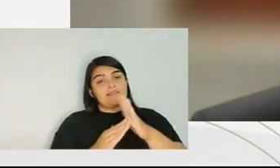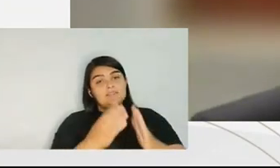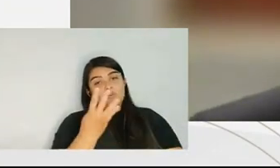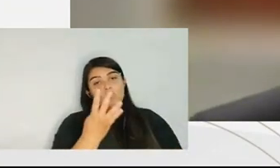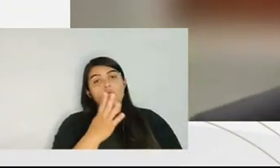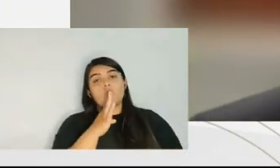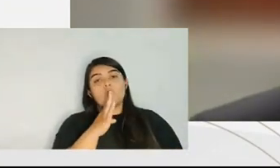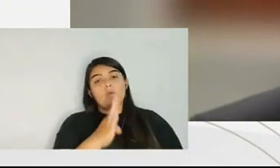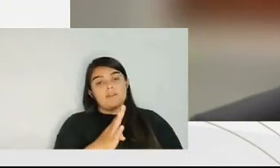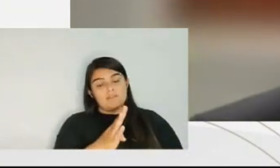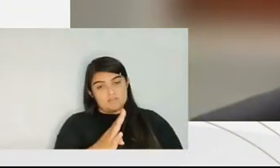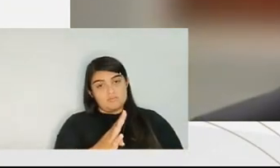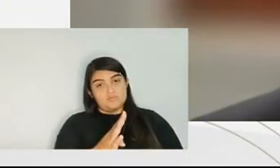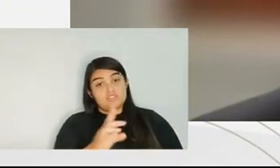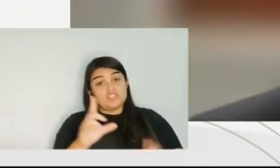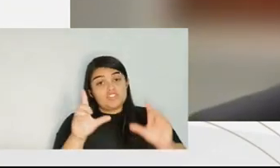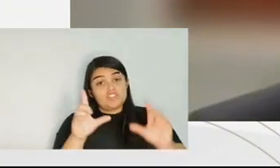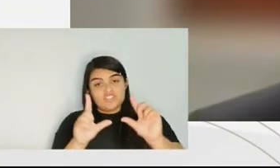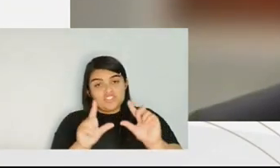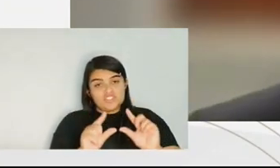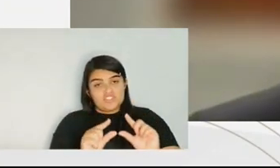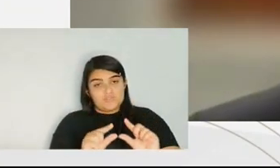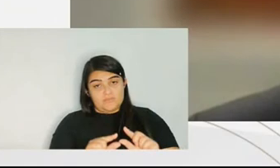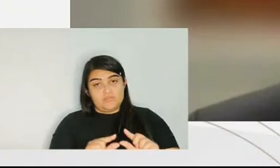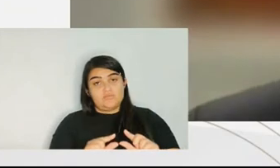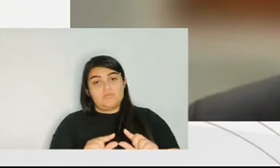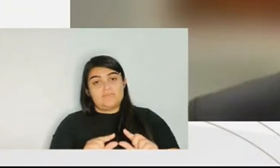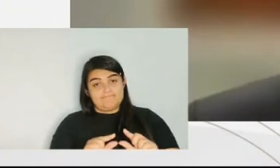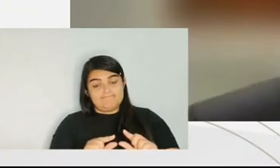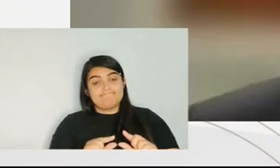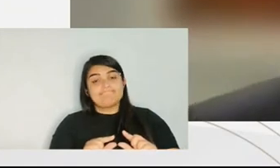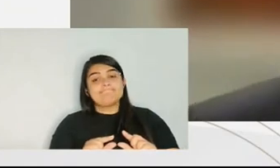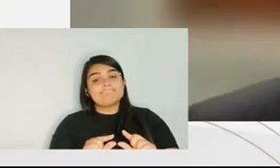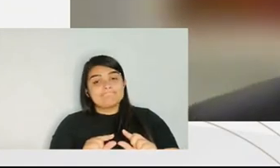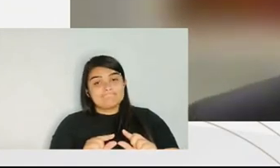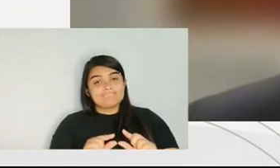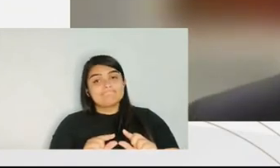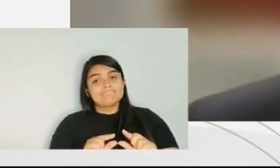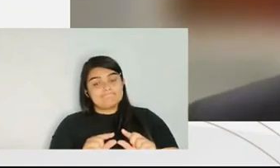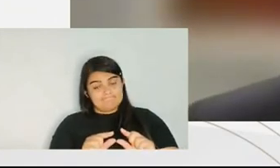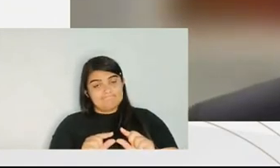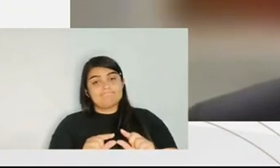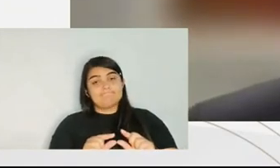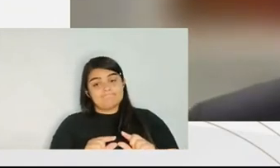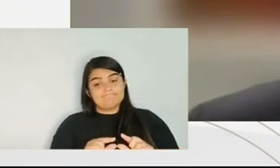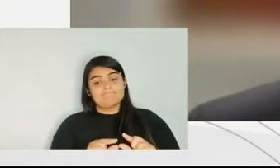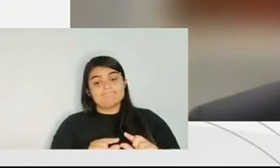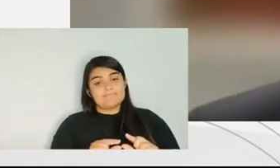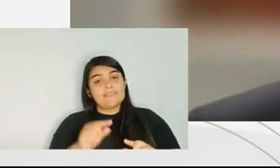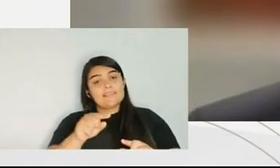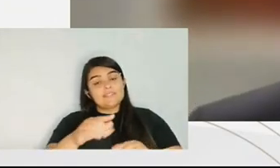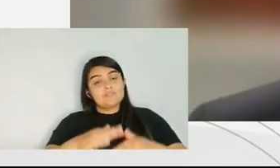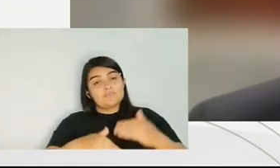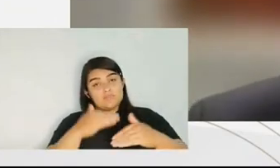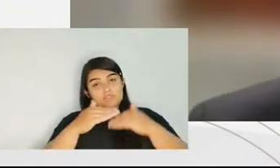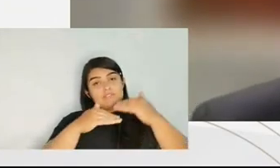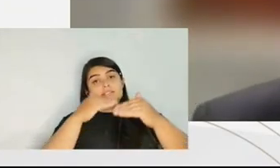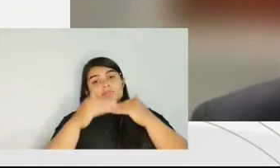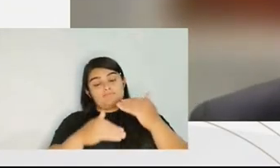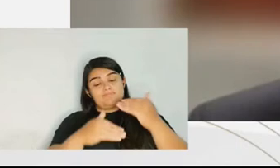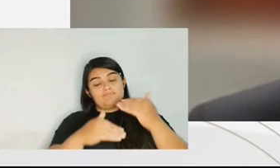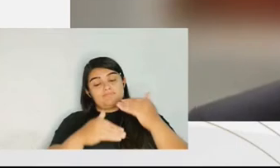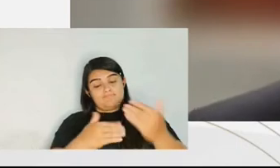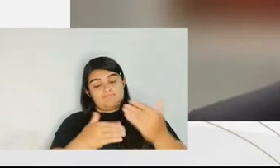with no more than four years, which empties a lot, this sentencing